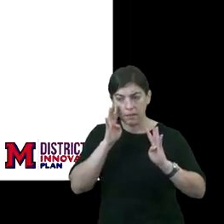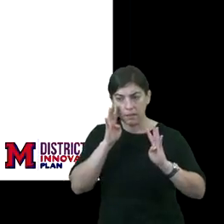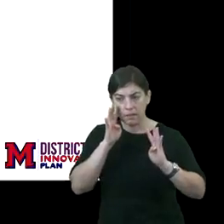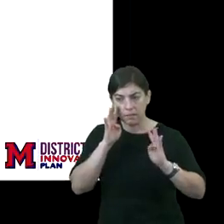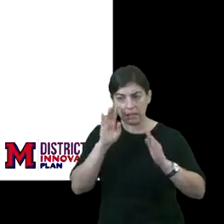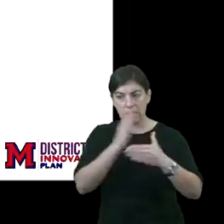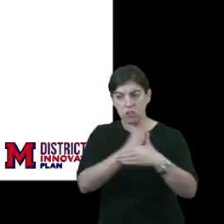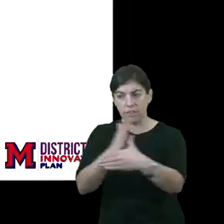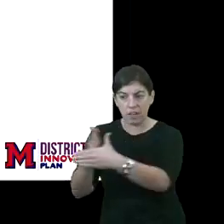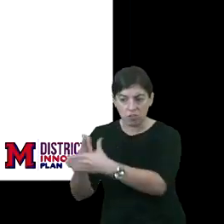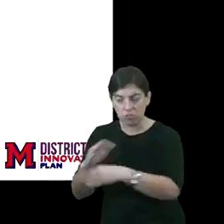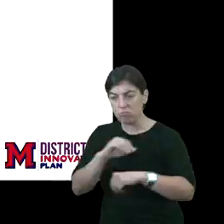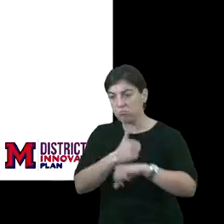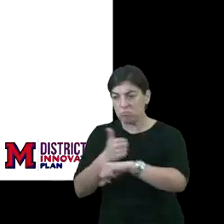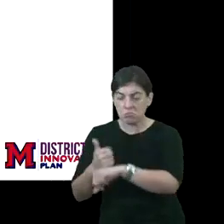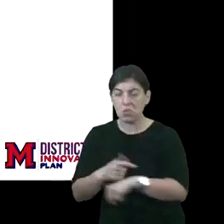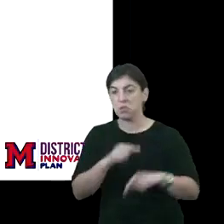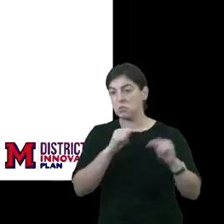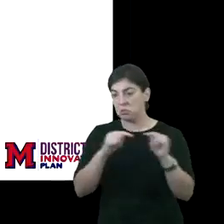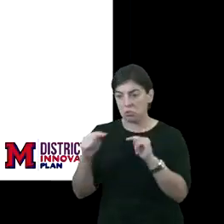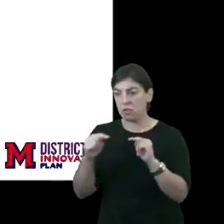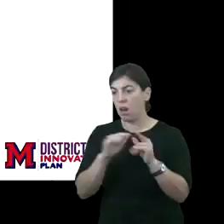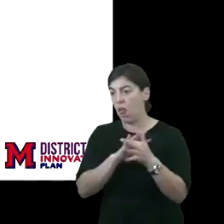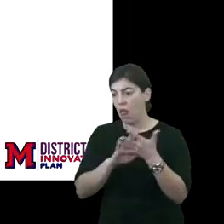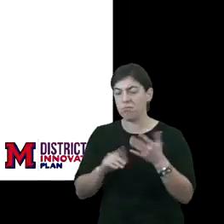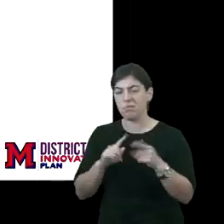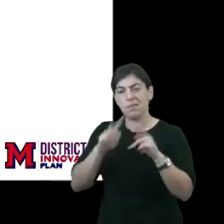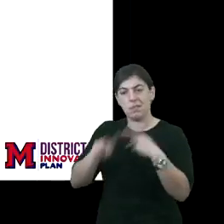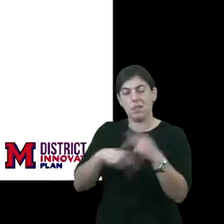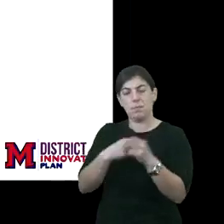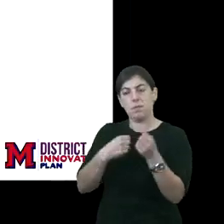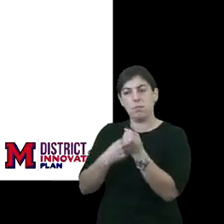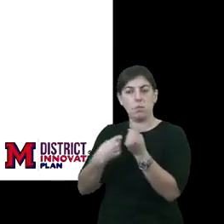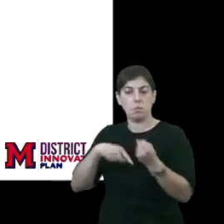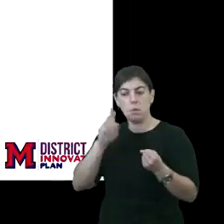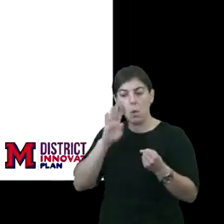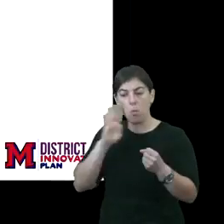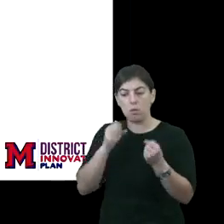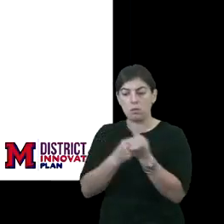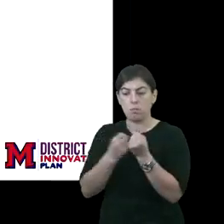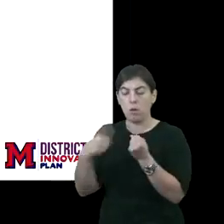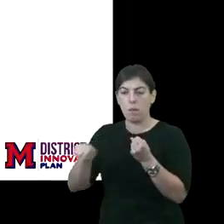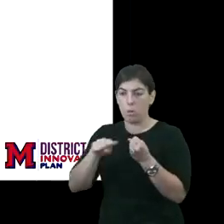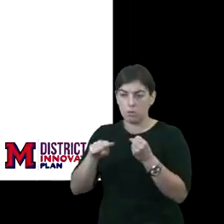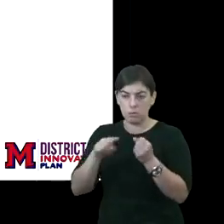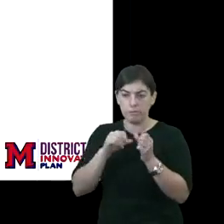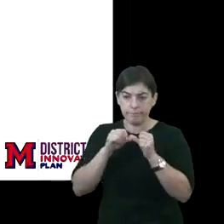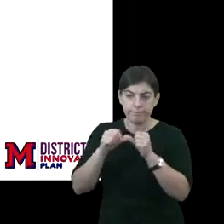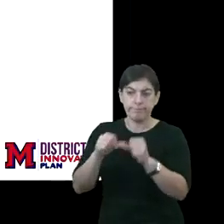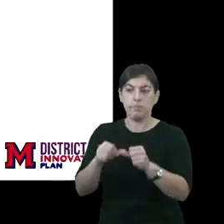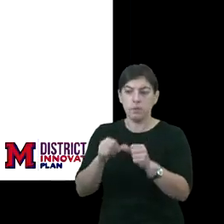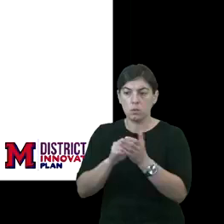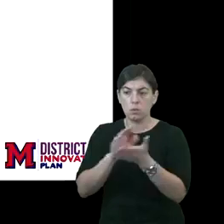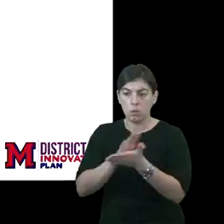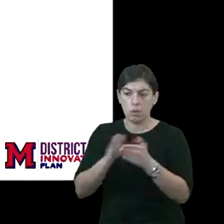and all the other kind of supports that we know will support continuous school improvement.